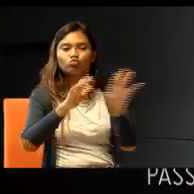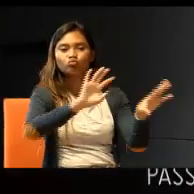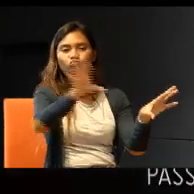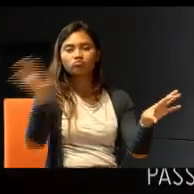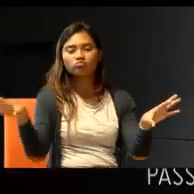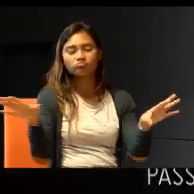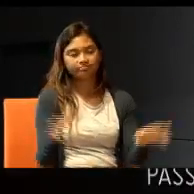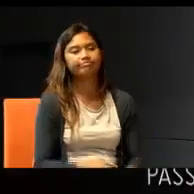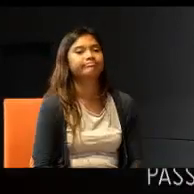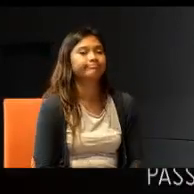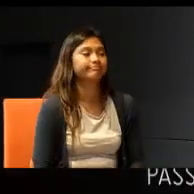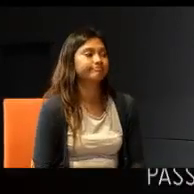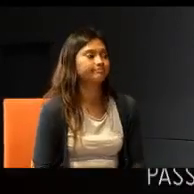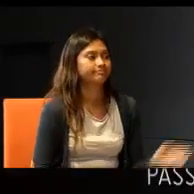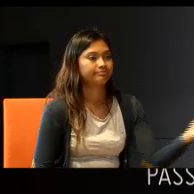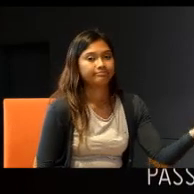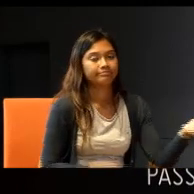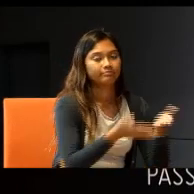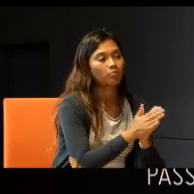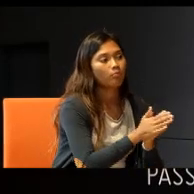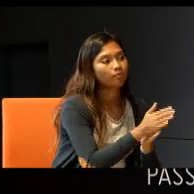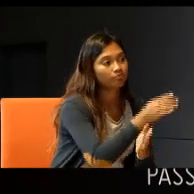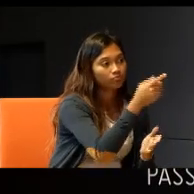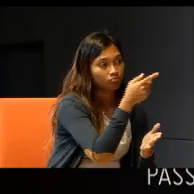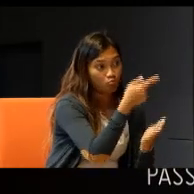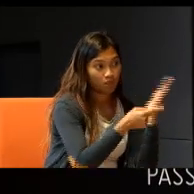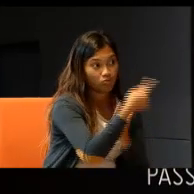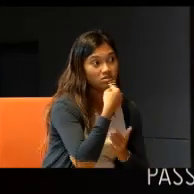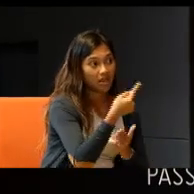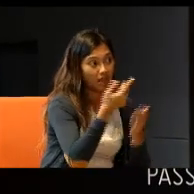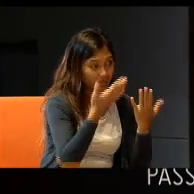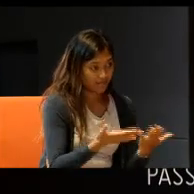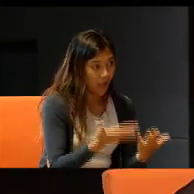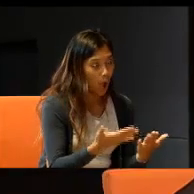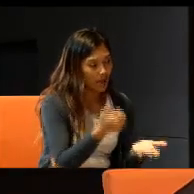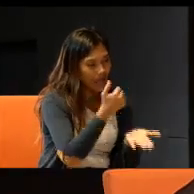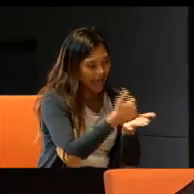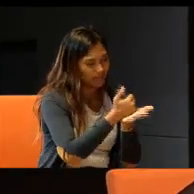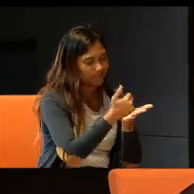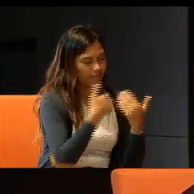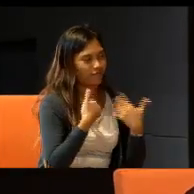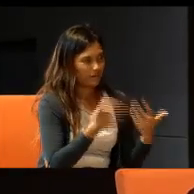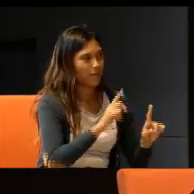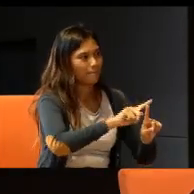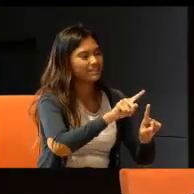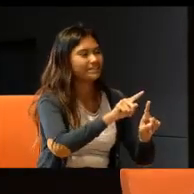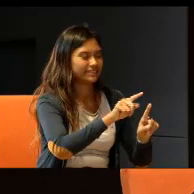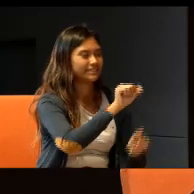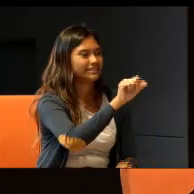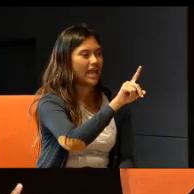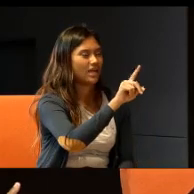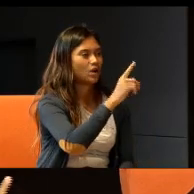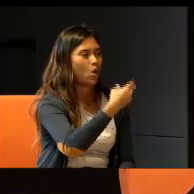up with something. So, right, what you're saying is, right now, help is there, but, it is very ad hoc,